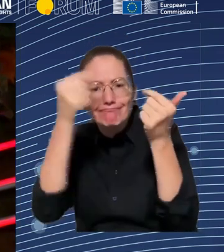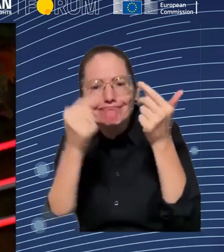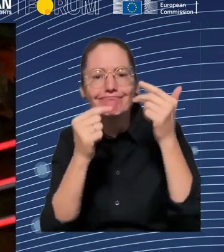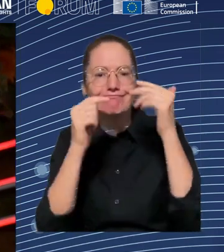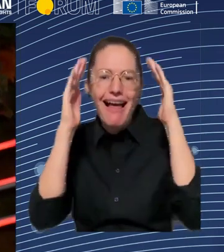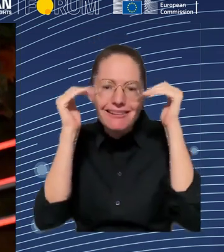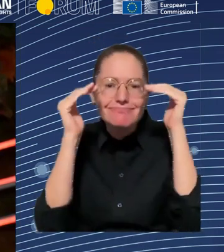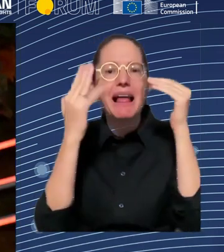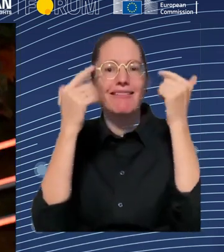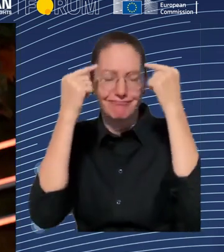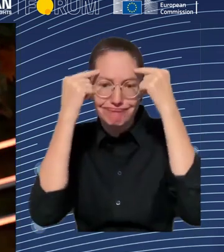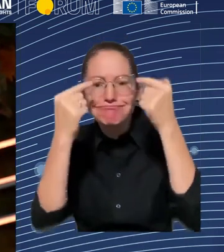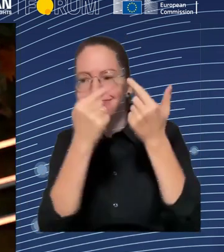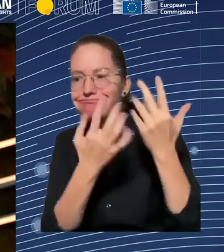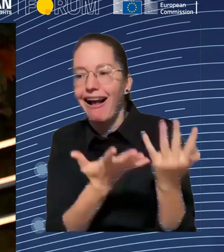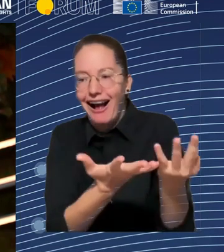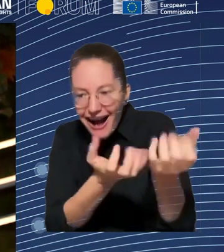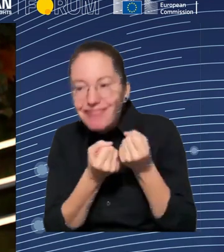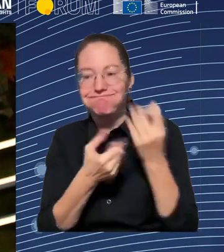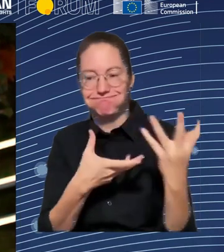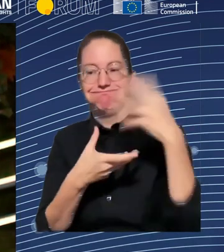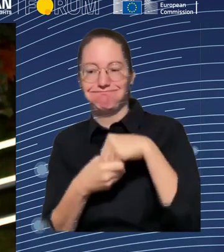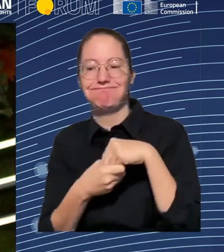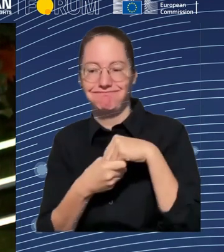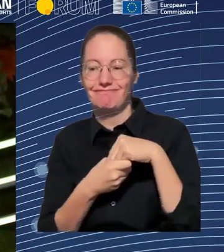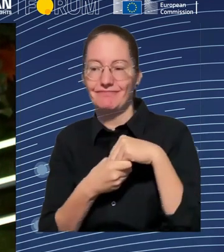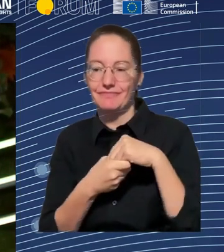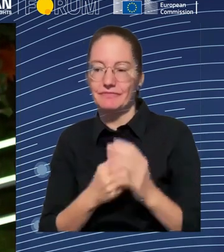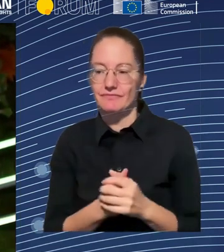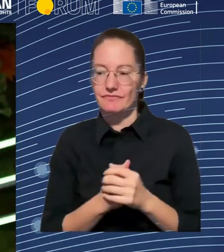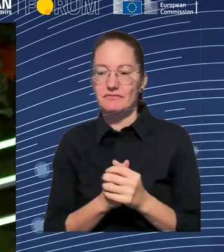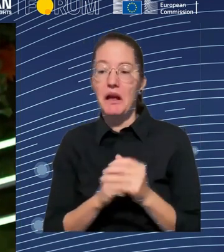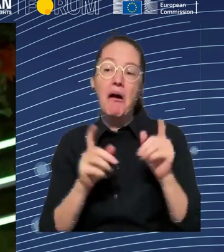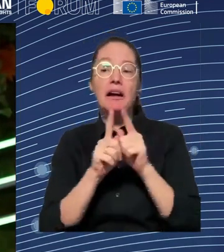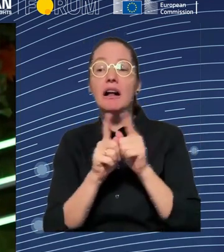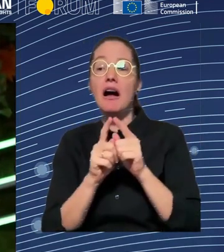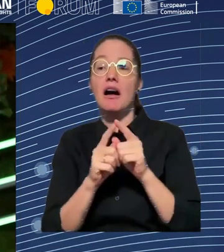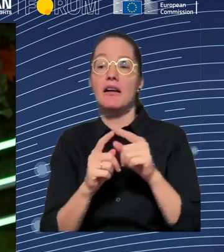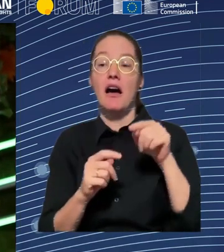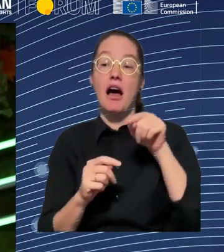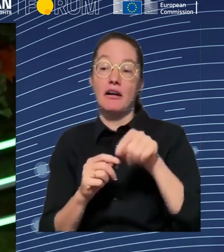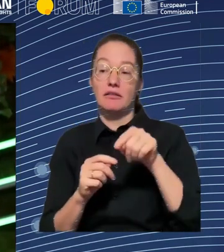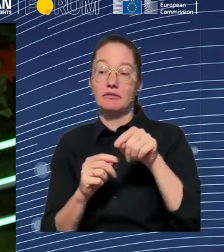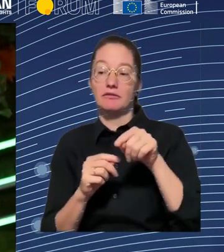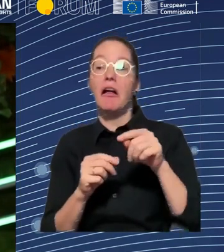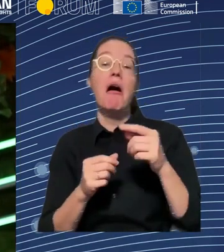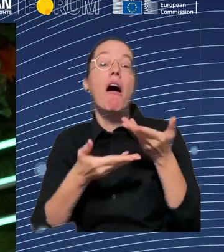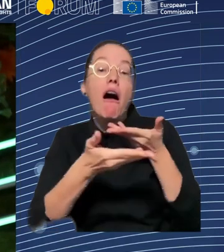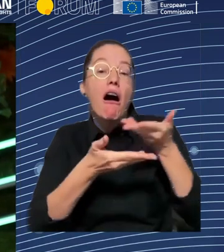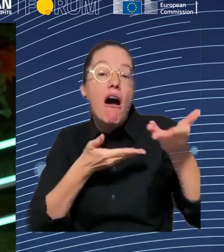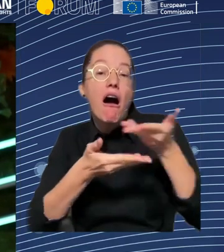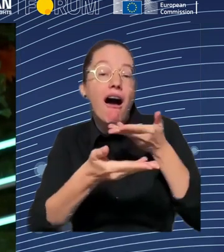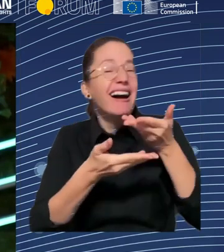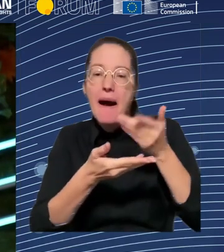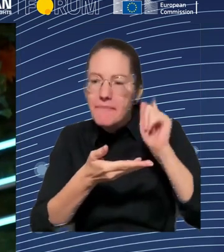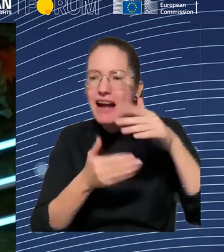unions are not, from the survey in the Netherlands that I know of, unions are not very well known among younger people.